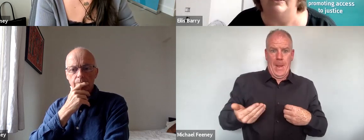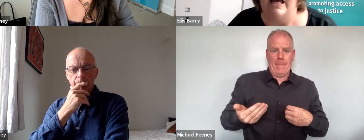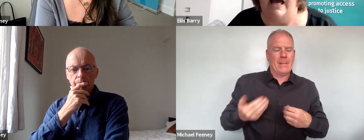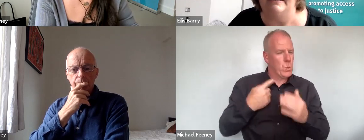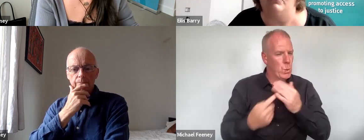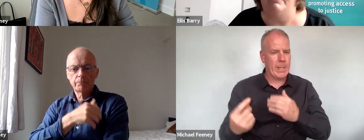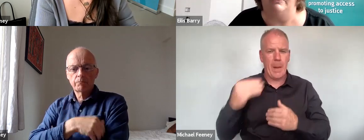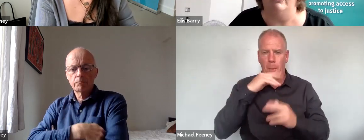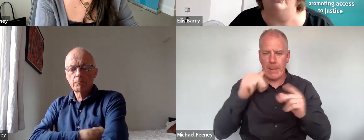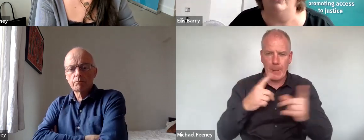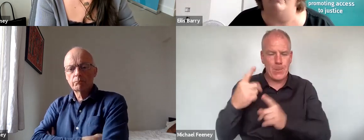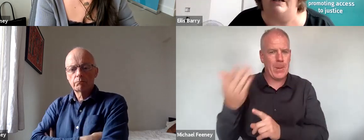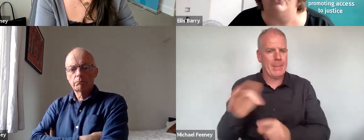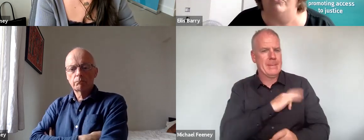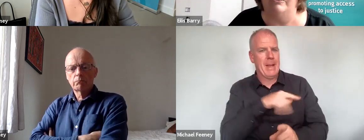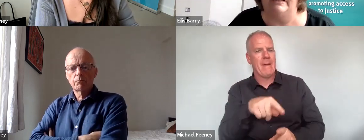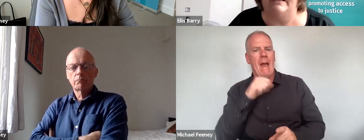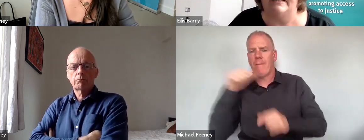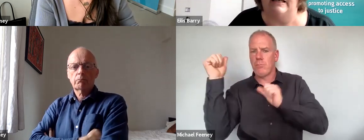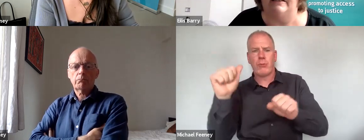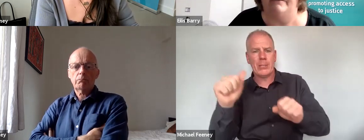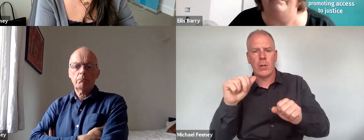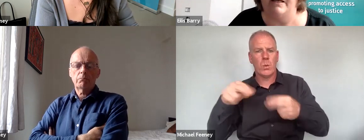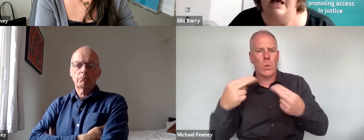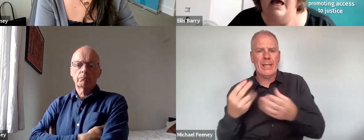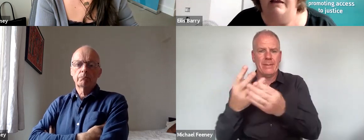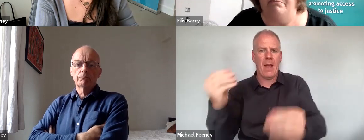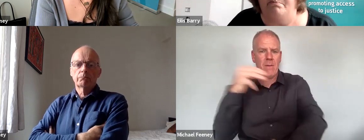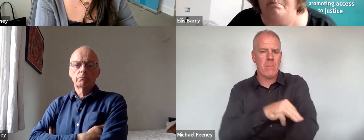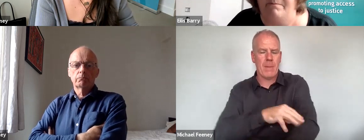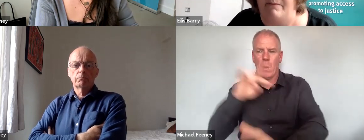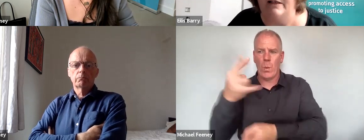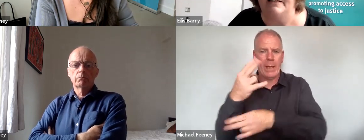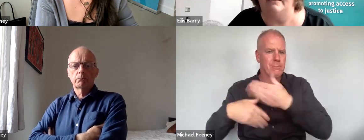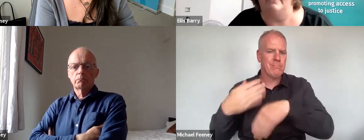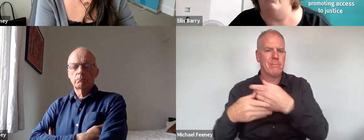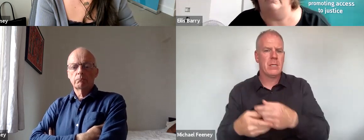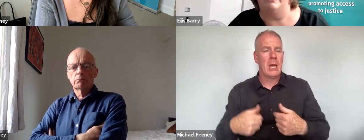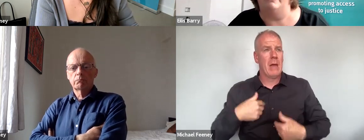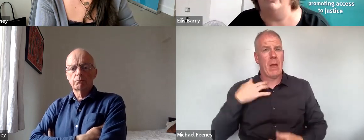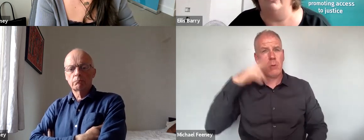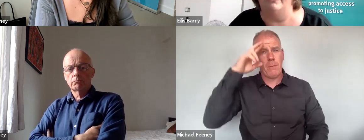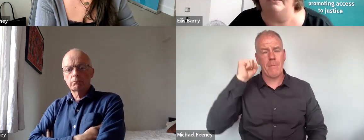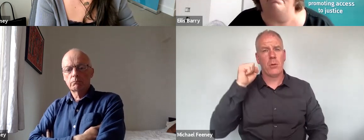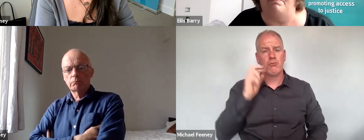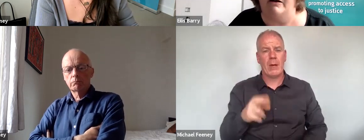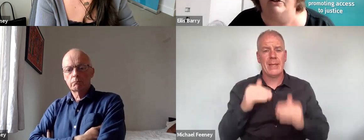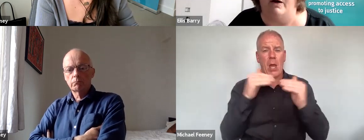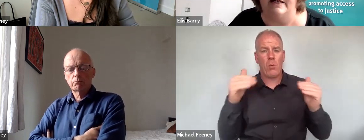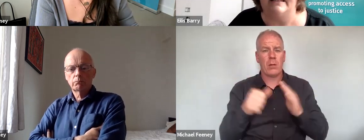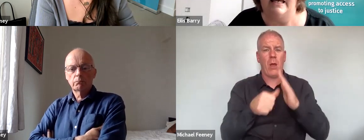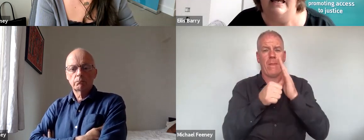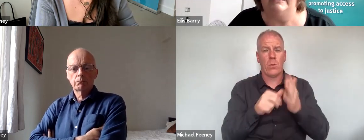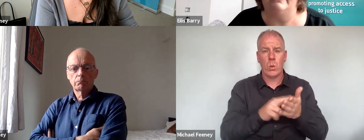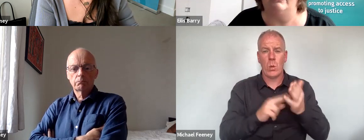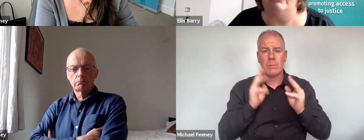important, as it would be under no pressure or need to settle. My memory is that the Equality Authority used this power